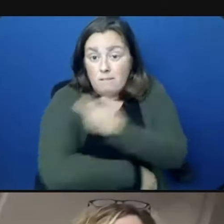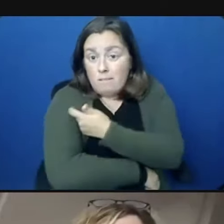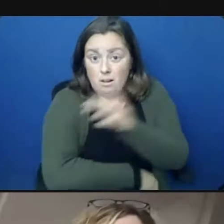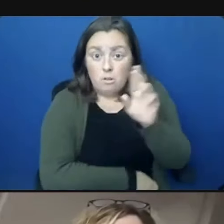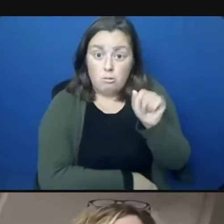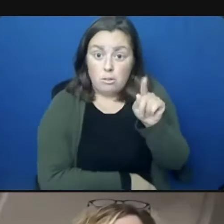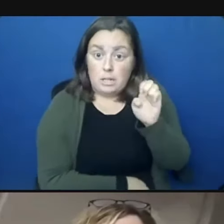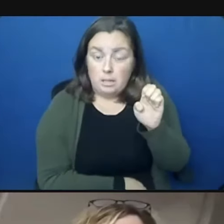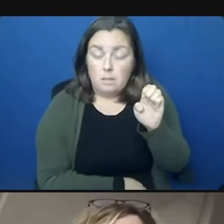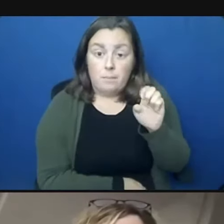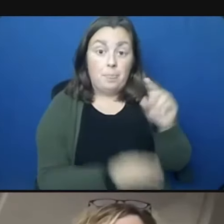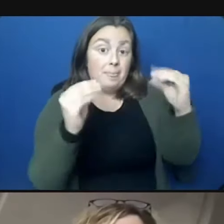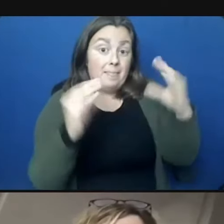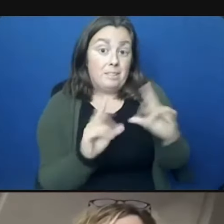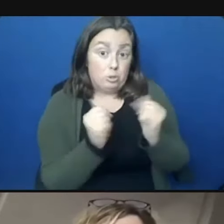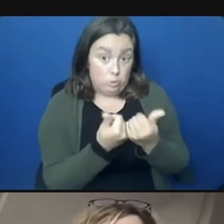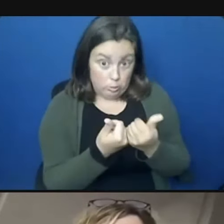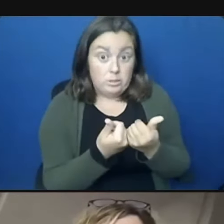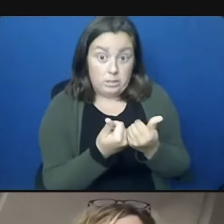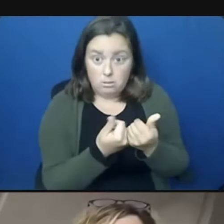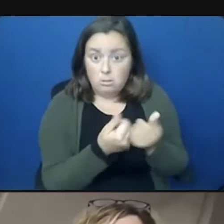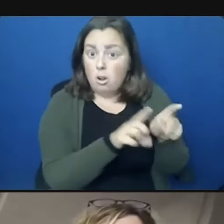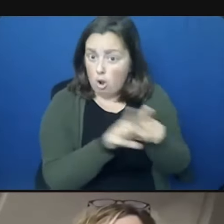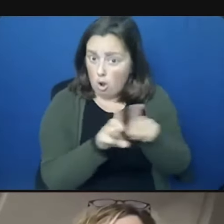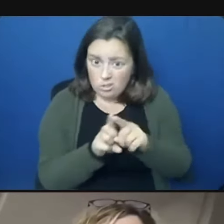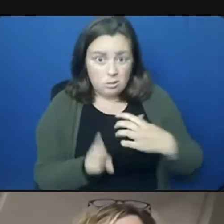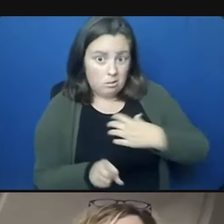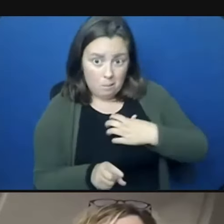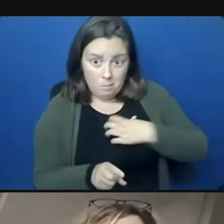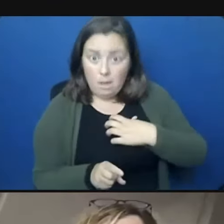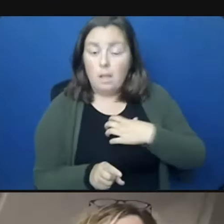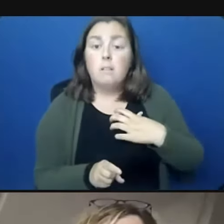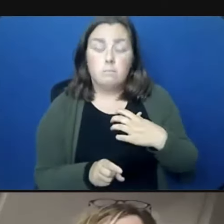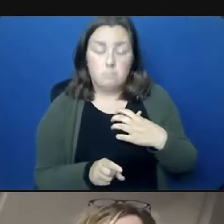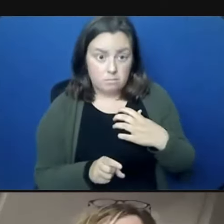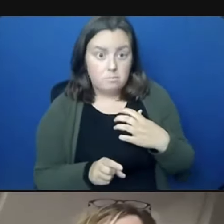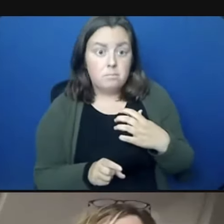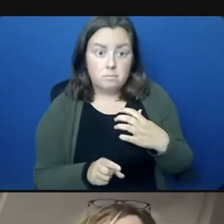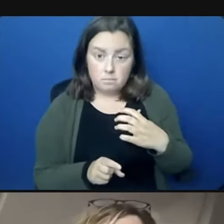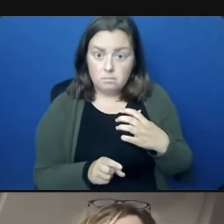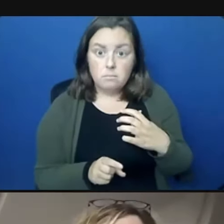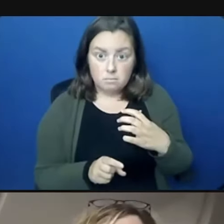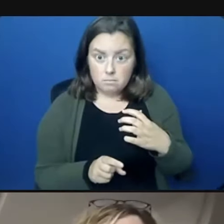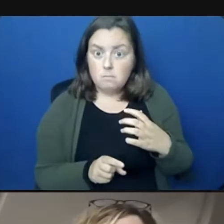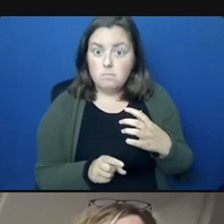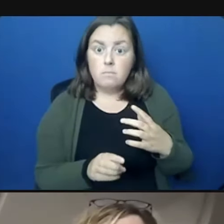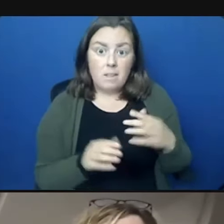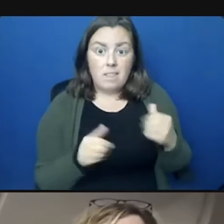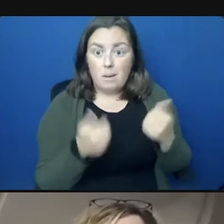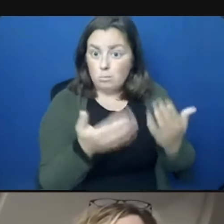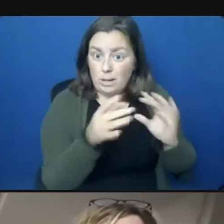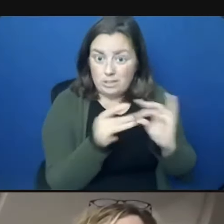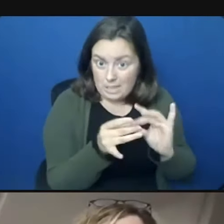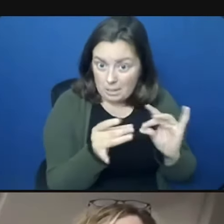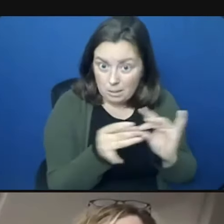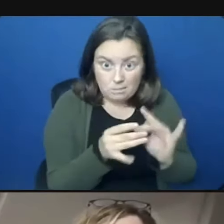The teachers association also, you know, prayed to complain about it, whatever the case may be, put a statement coming forward. Basically, it's,